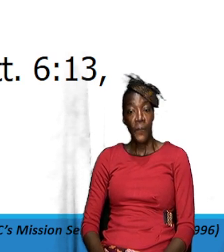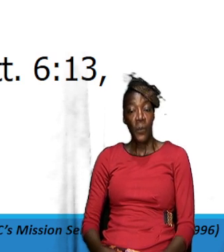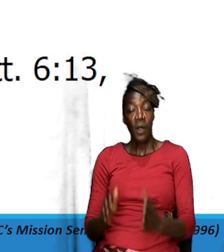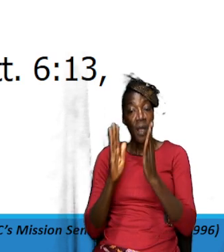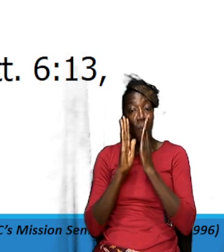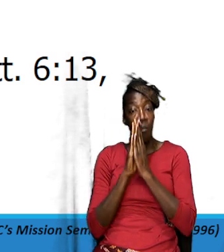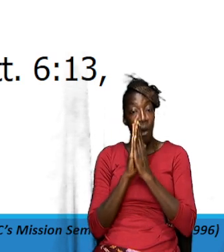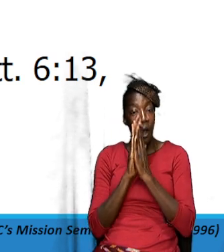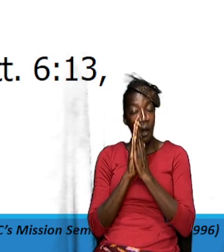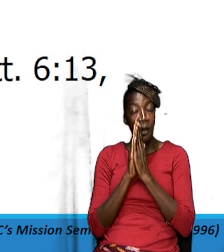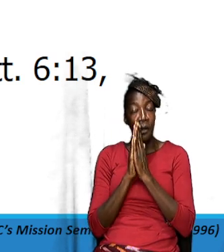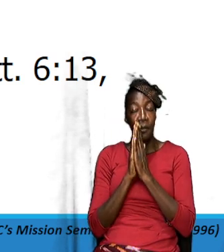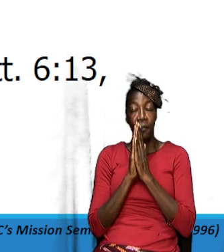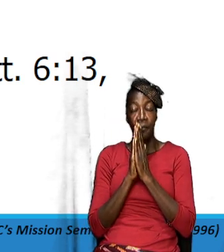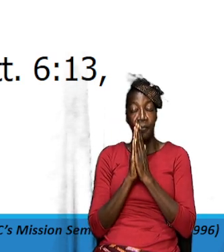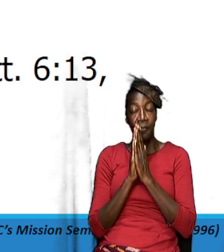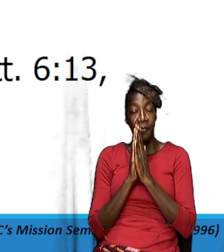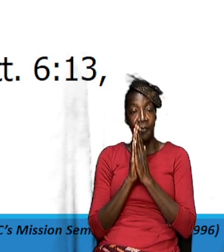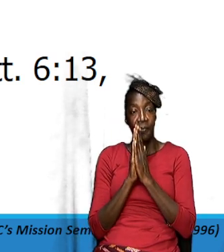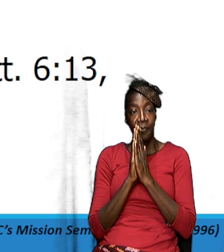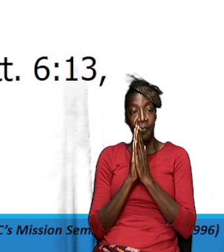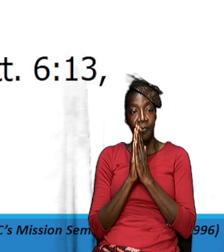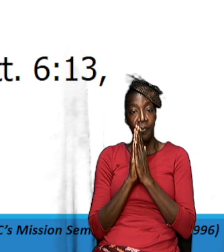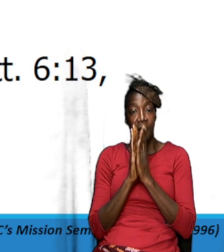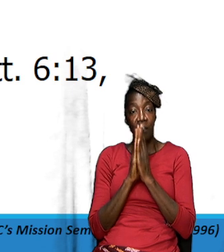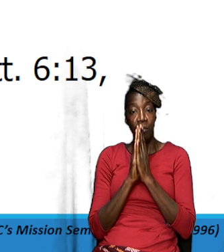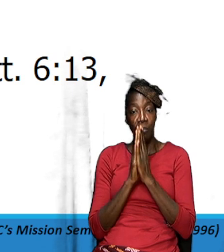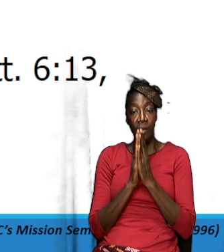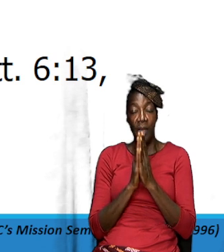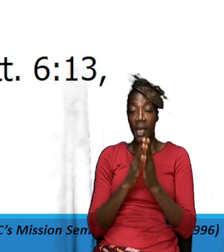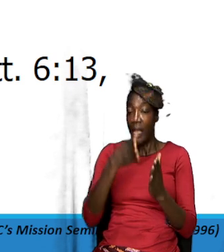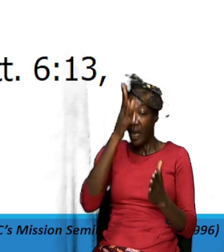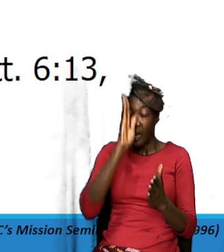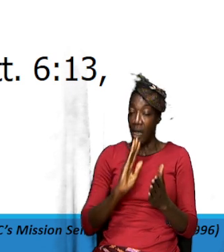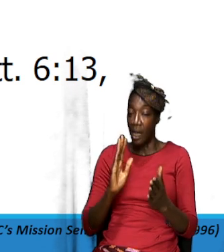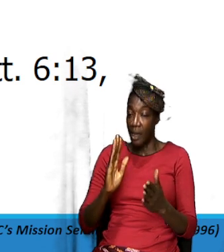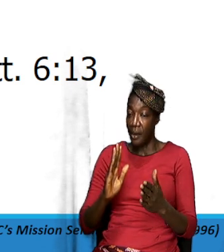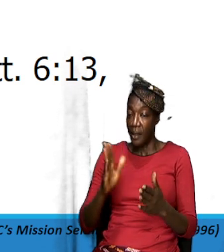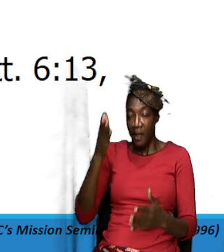that God forgive us our sins